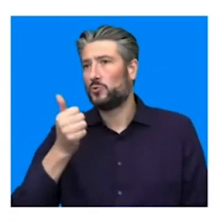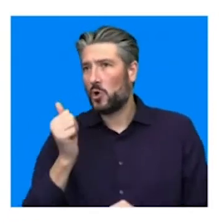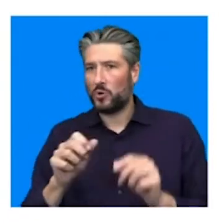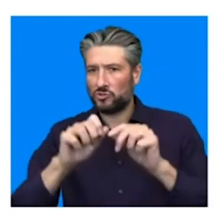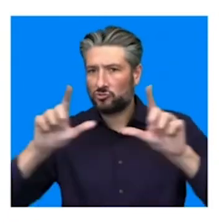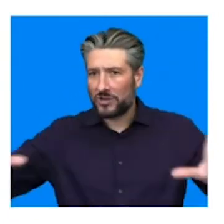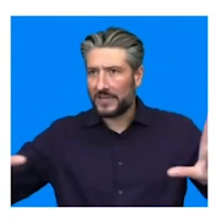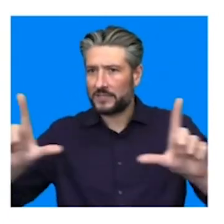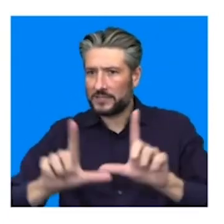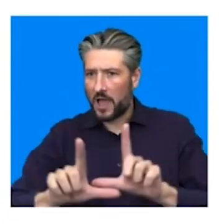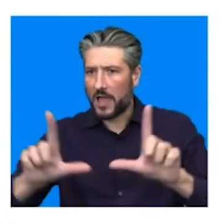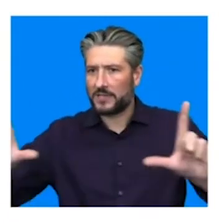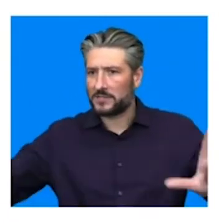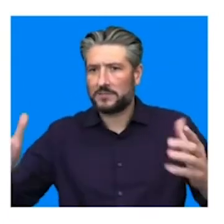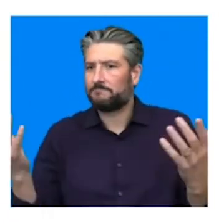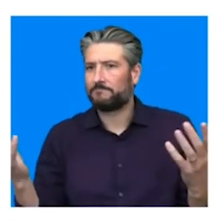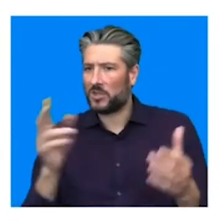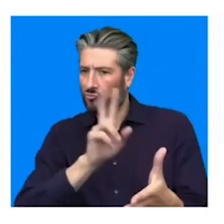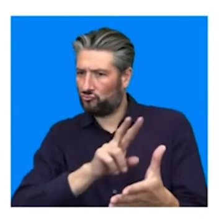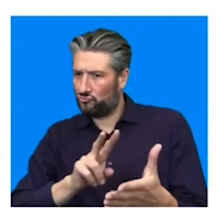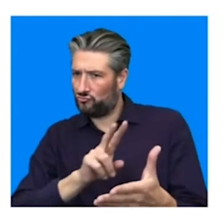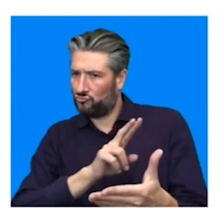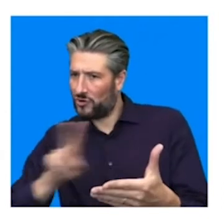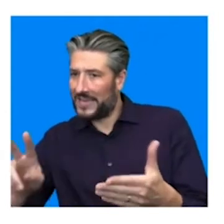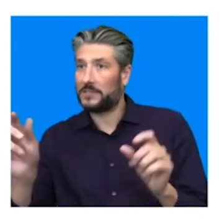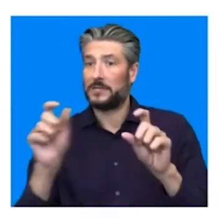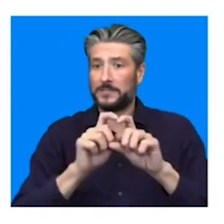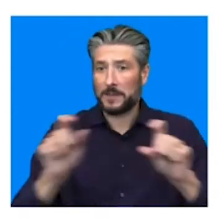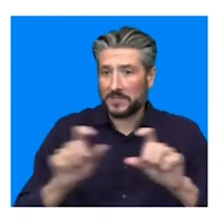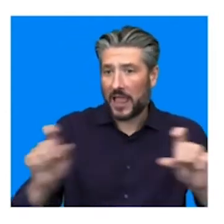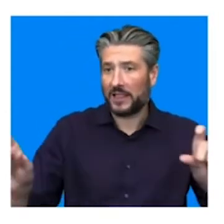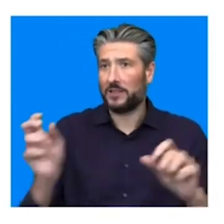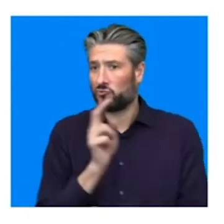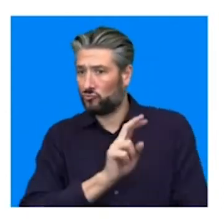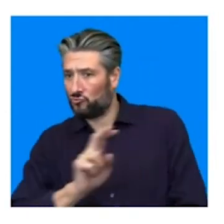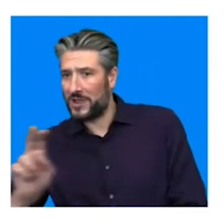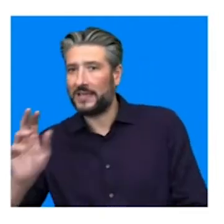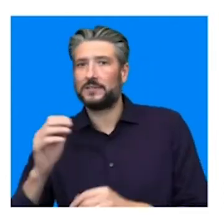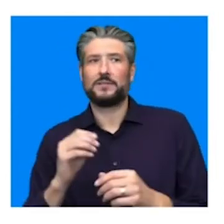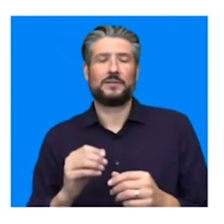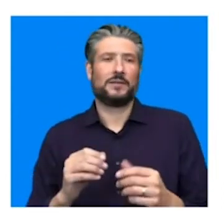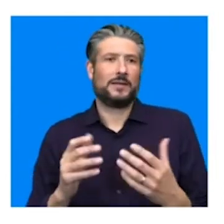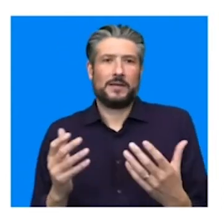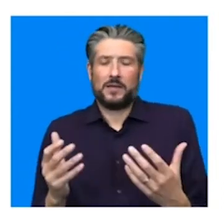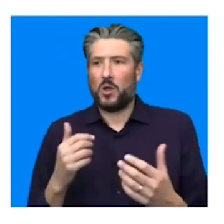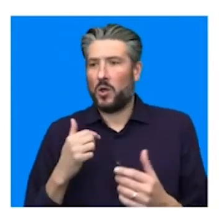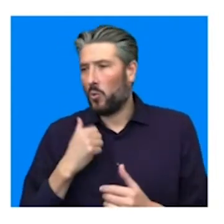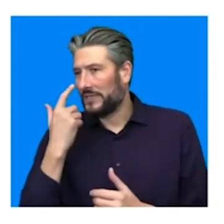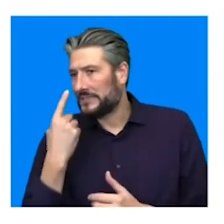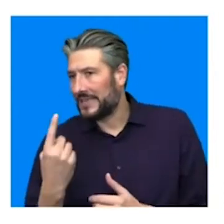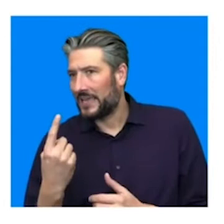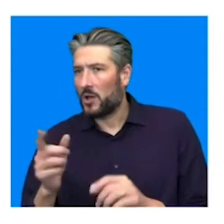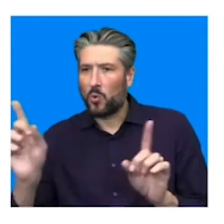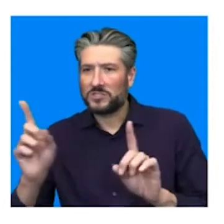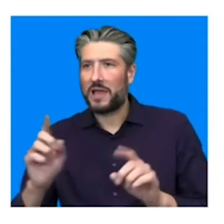for subtitles and subtitle display. We were looking at tickers and moving graphics as well as on